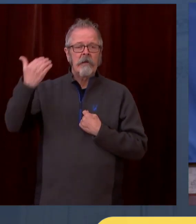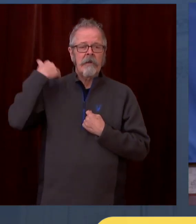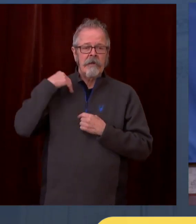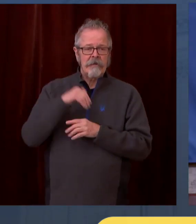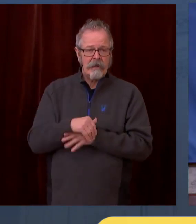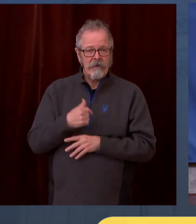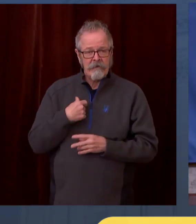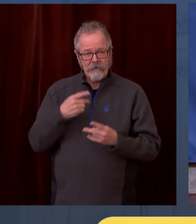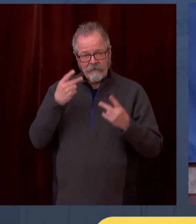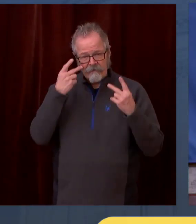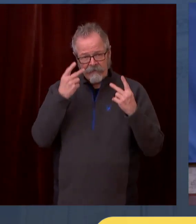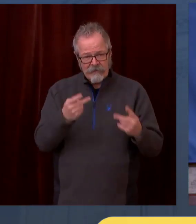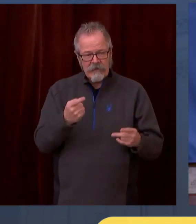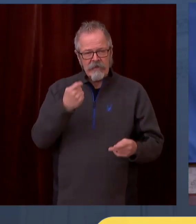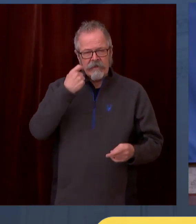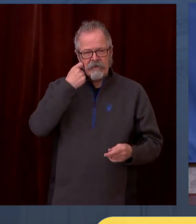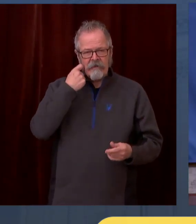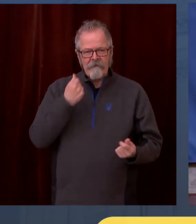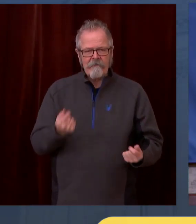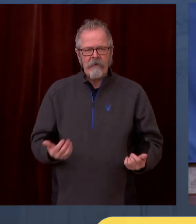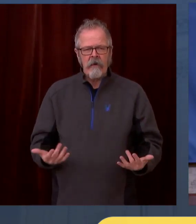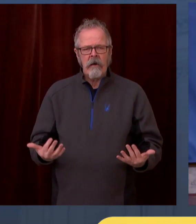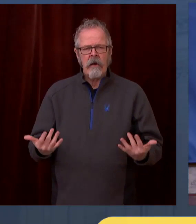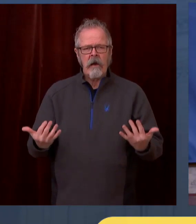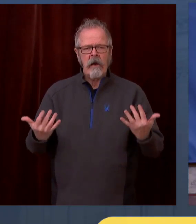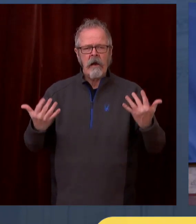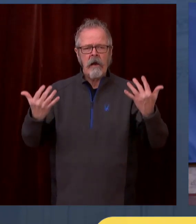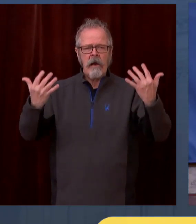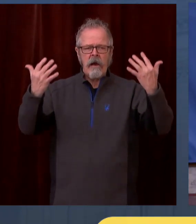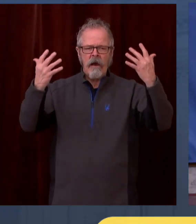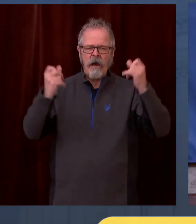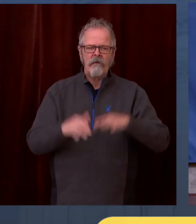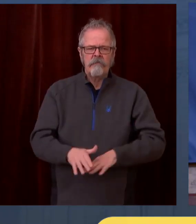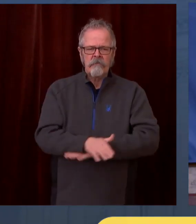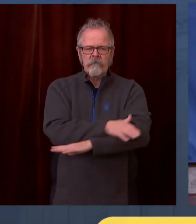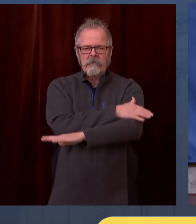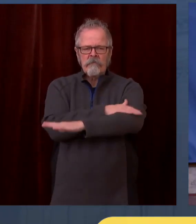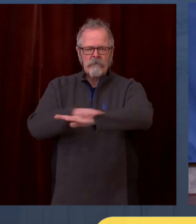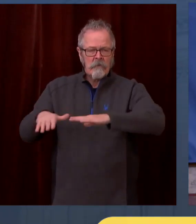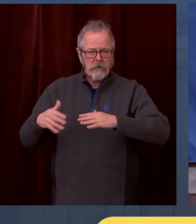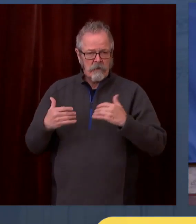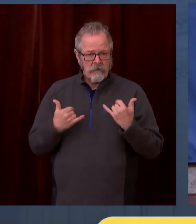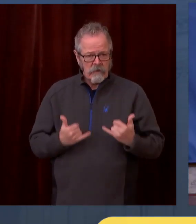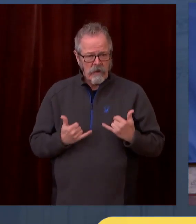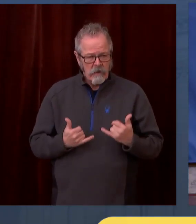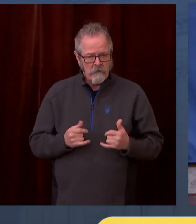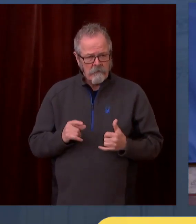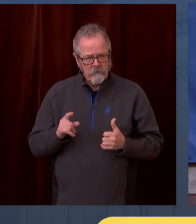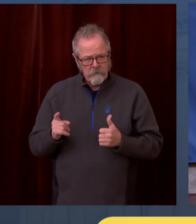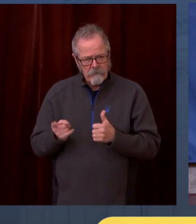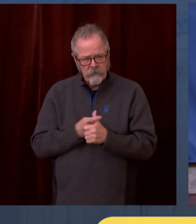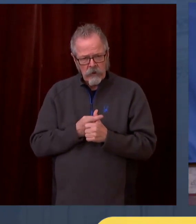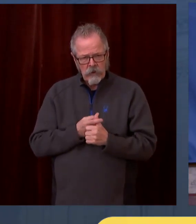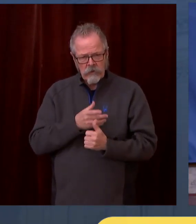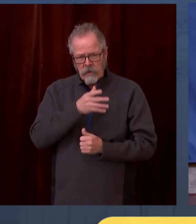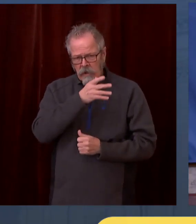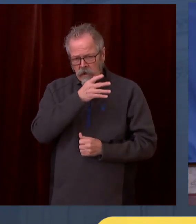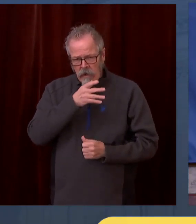employer agricultural based vaccination site. was kind of a happy transition for us to see that progress.